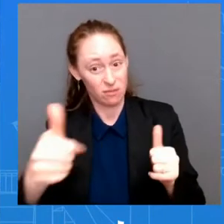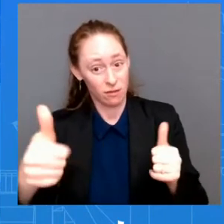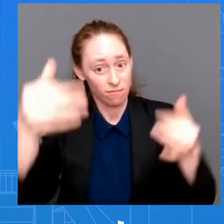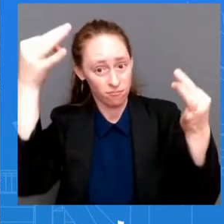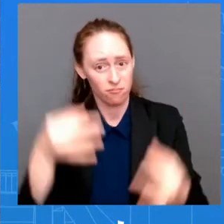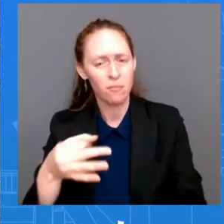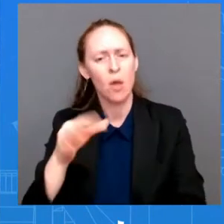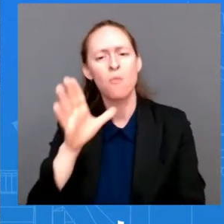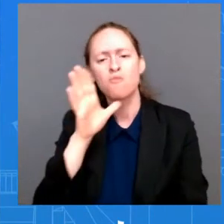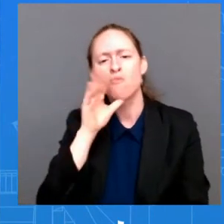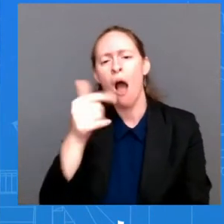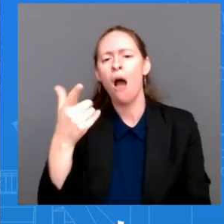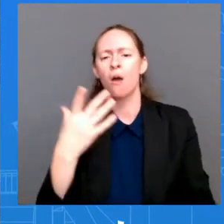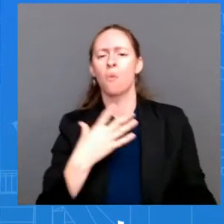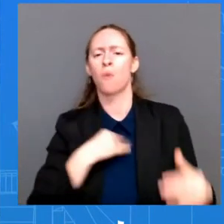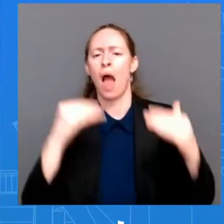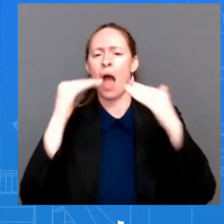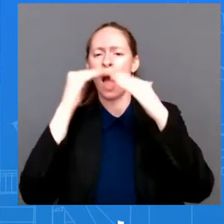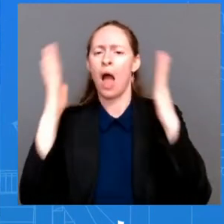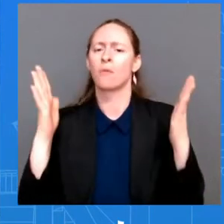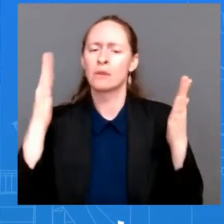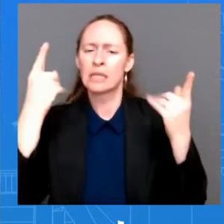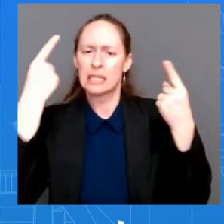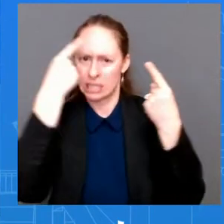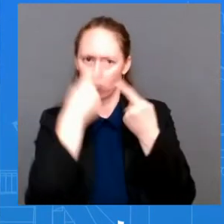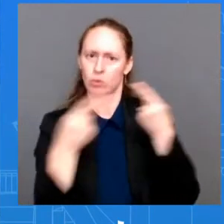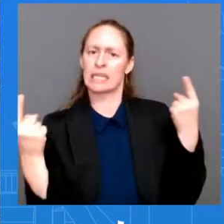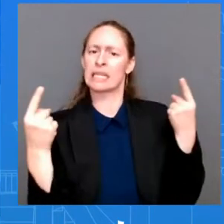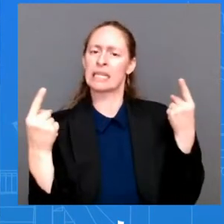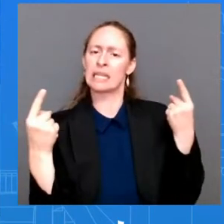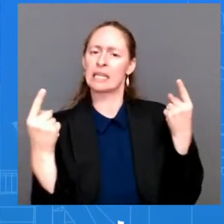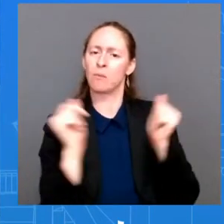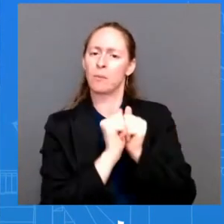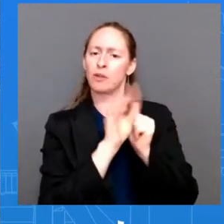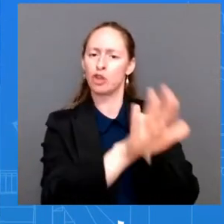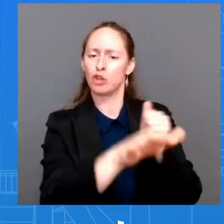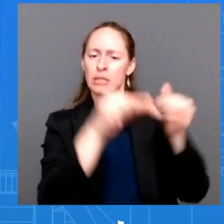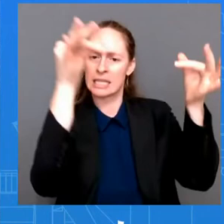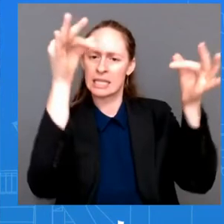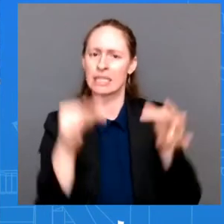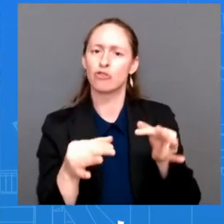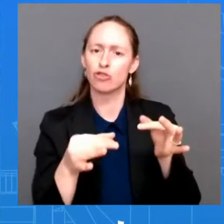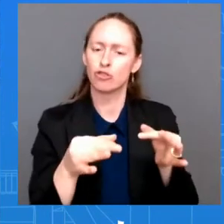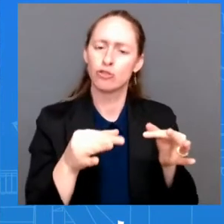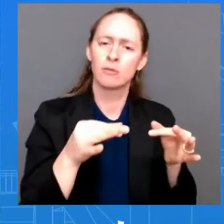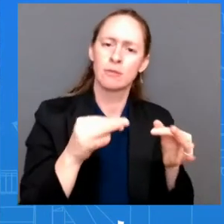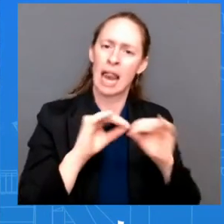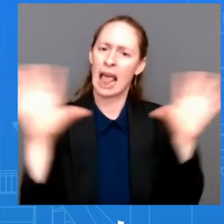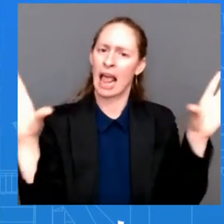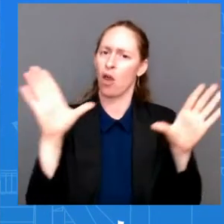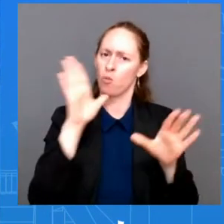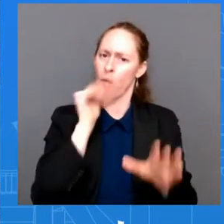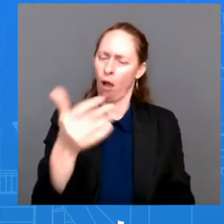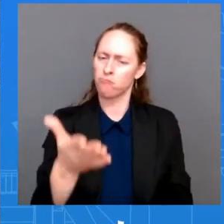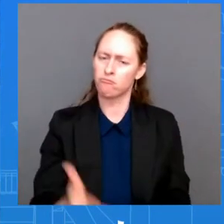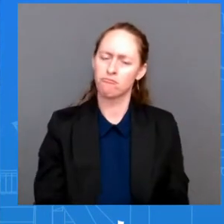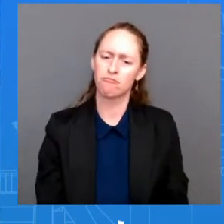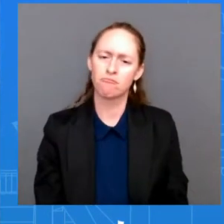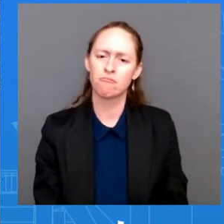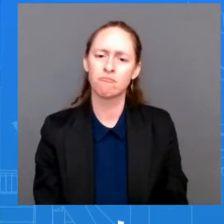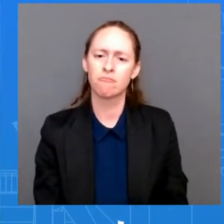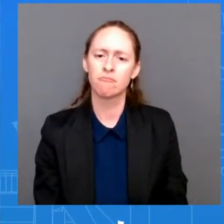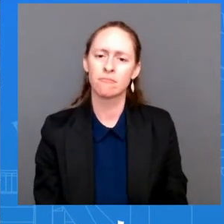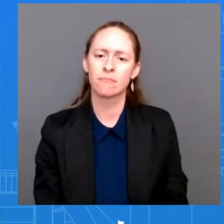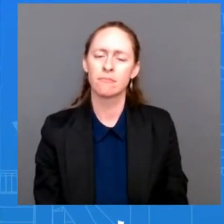decision? Because that would cause more tension. Could you just say, trophygreat now, that Rapid Block basically, the White House